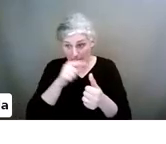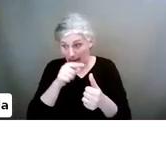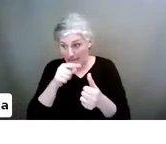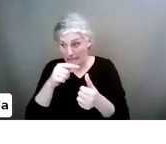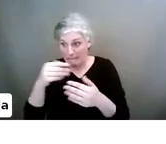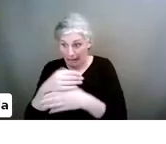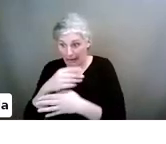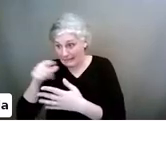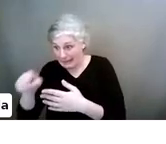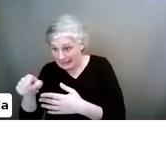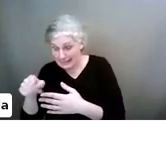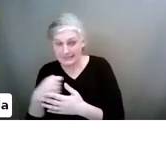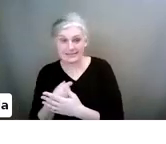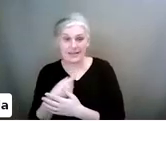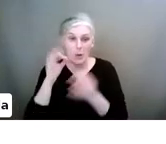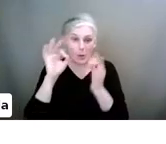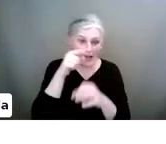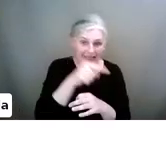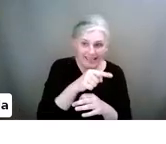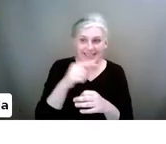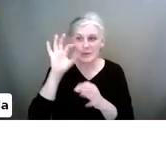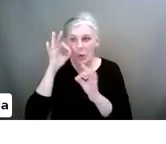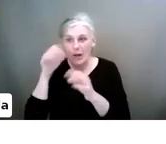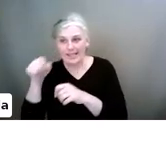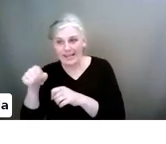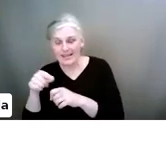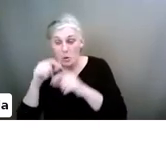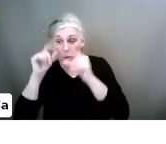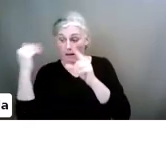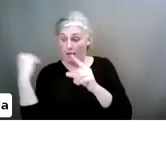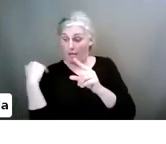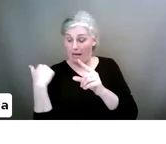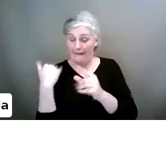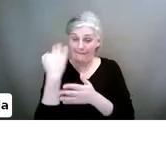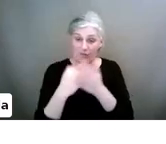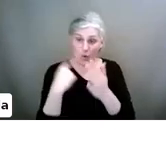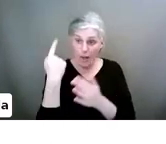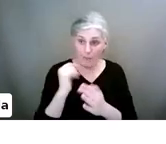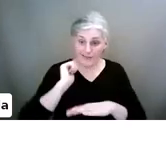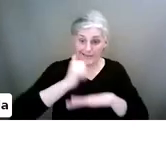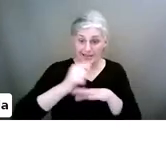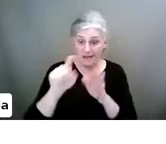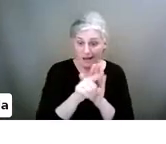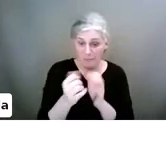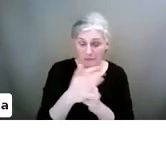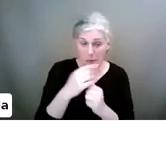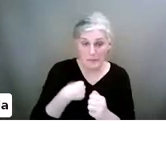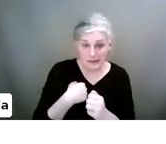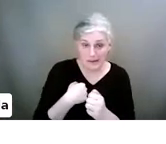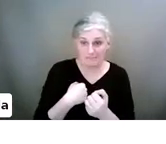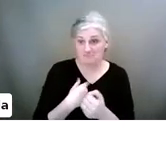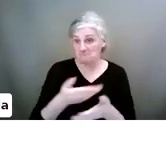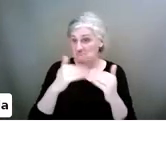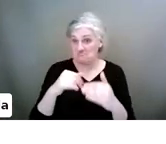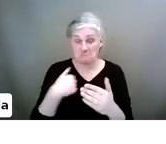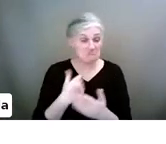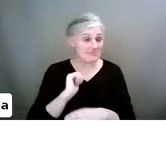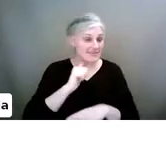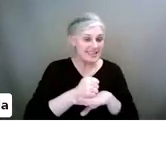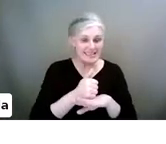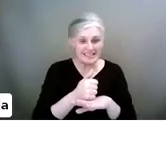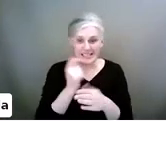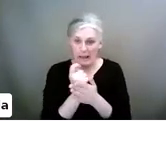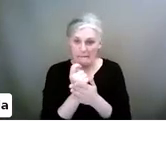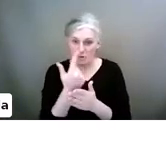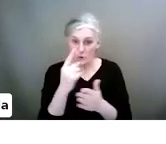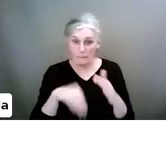Google this for me. Google that. Wake me up in two hours. Set the alarm for me. Hey Siri, set a timer for two minutes for